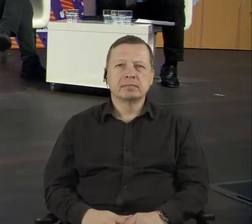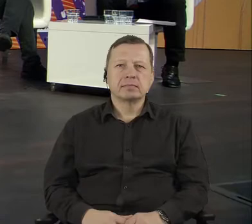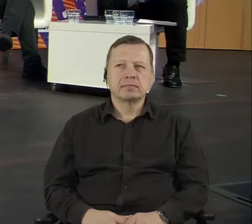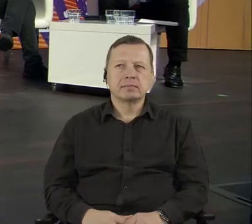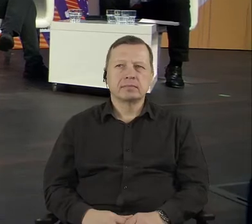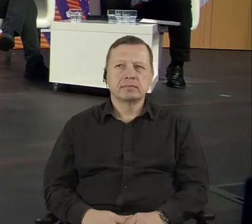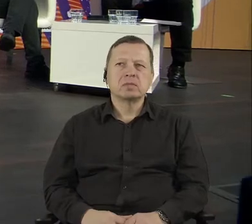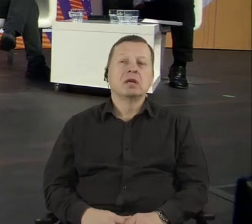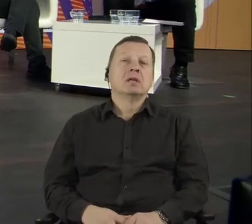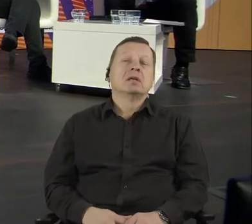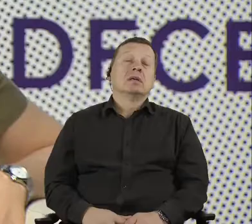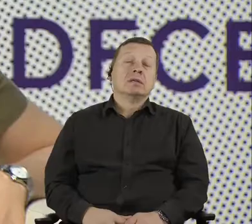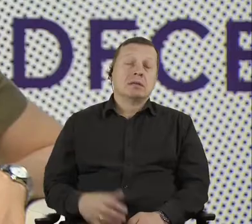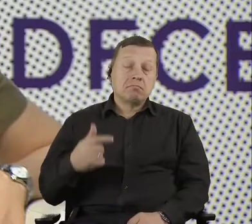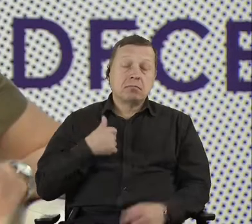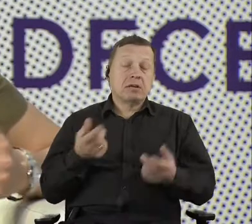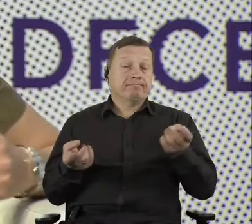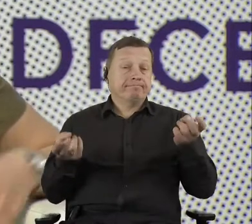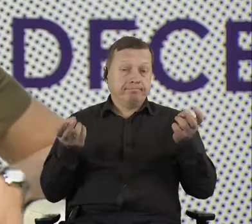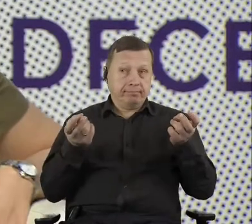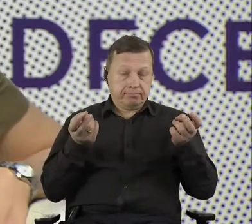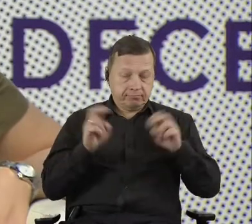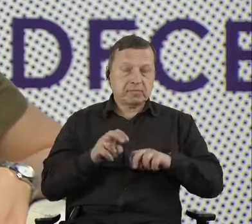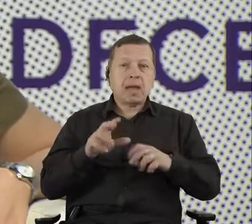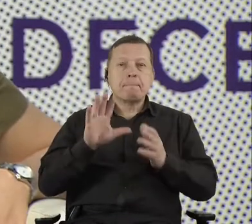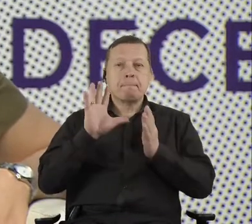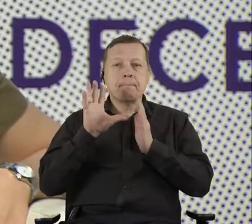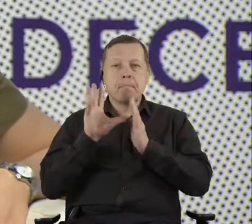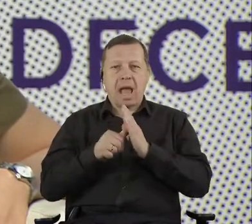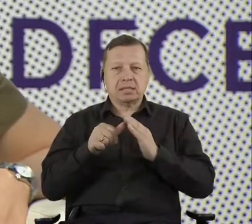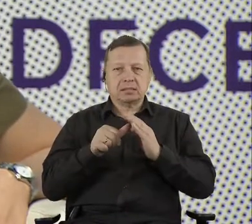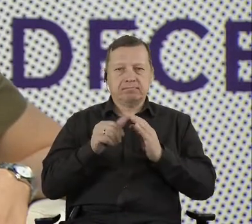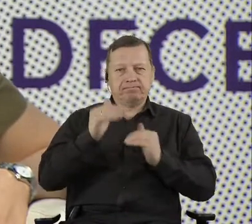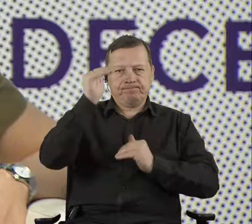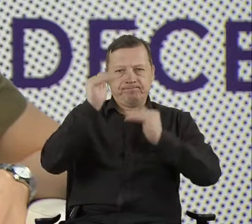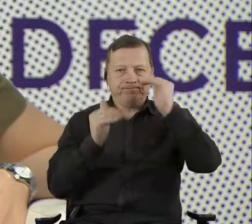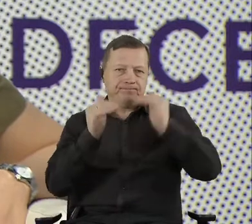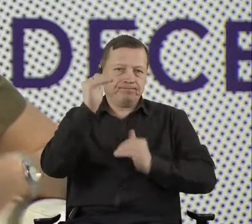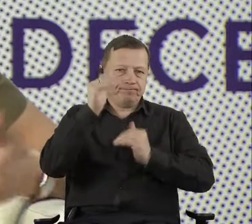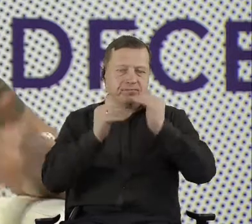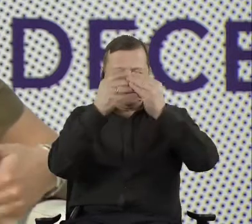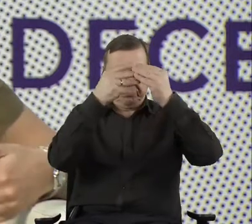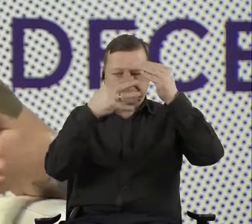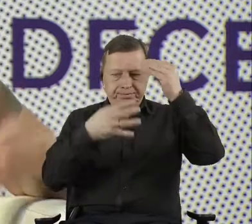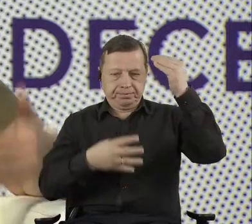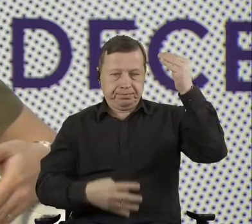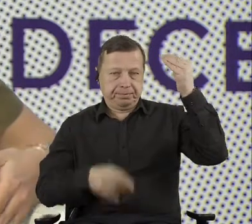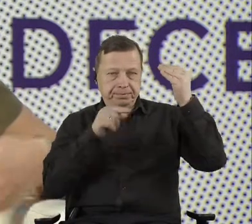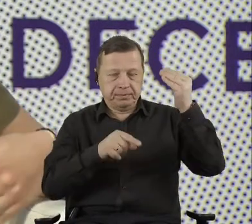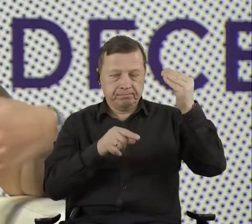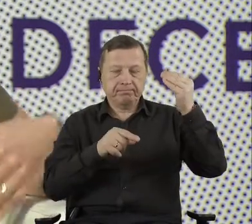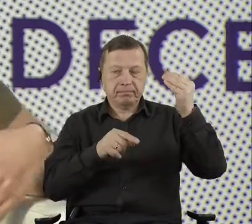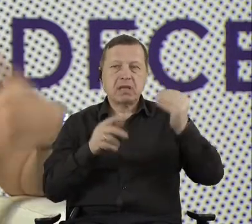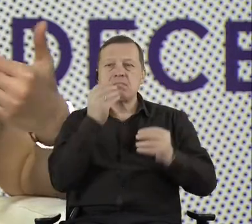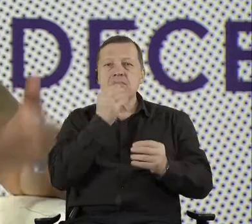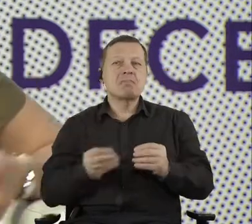on their, uh, transparency based on the whole range of indicators. And one of them are also deployments of some tools,